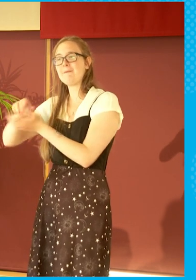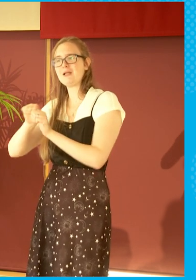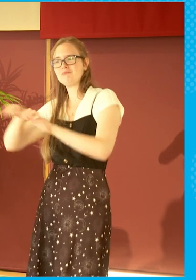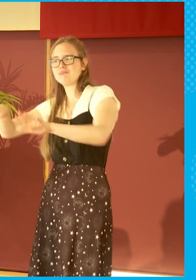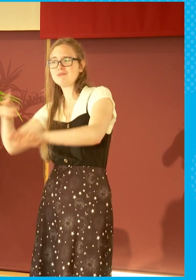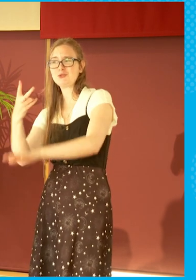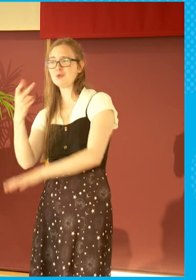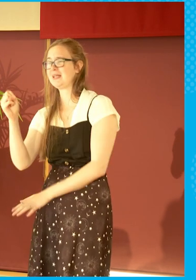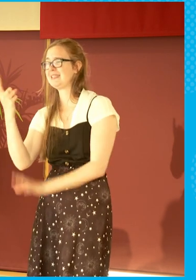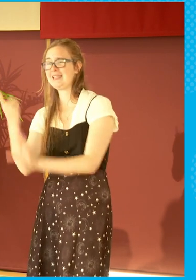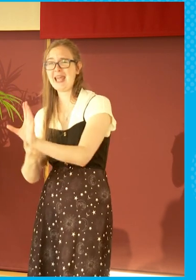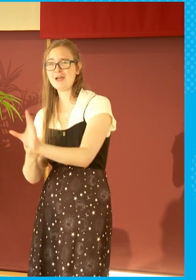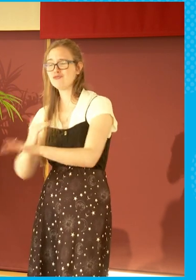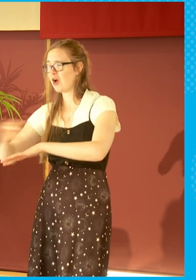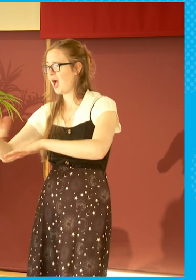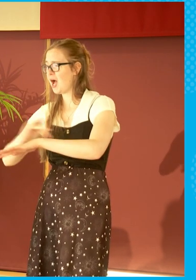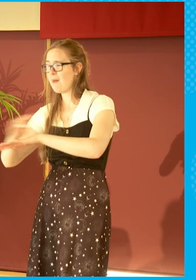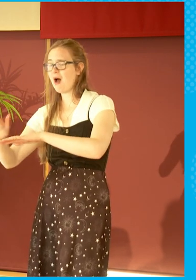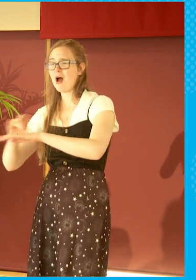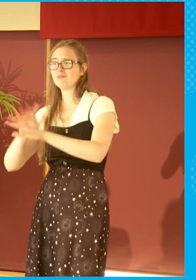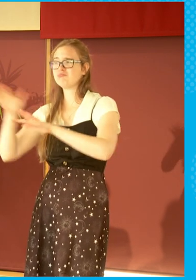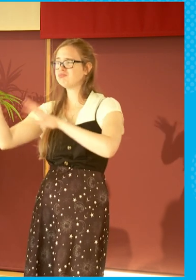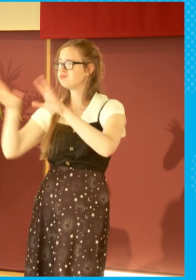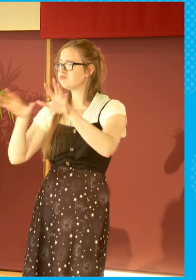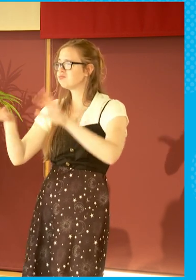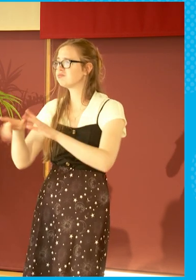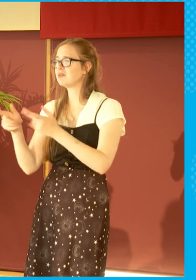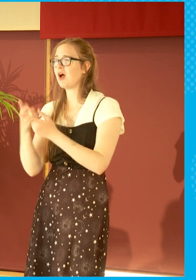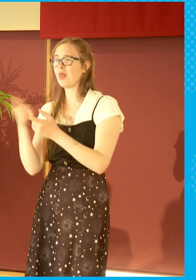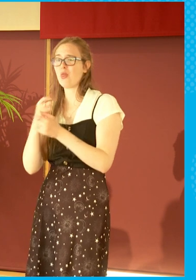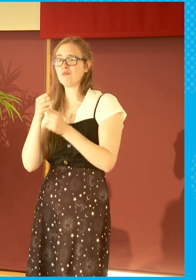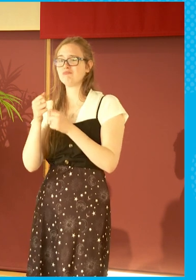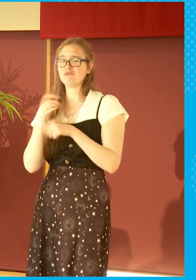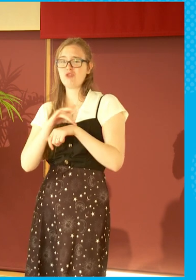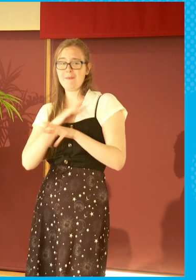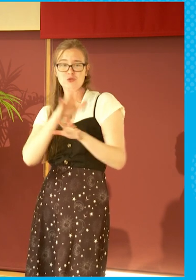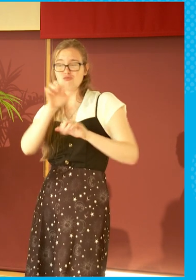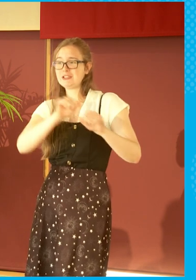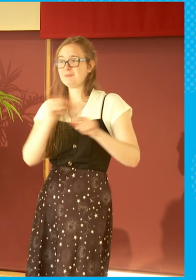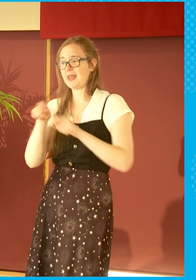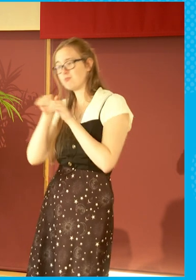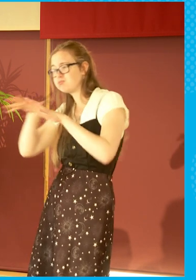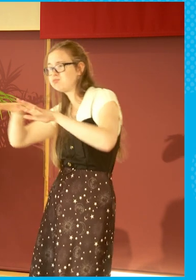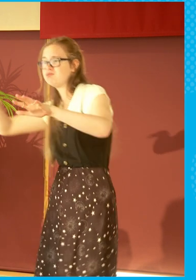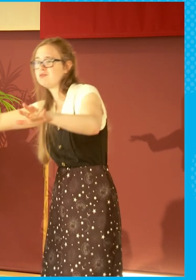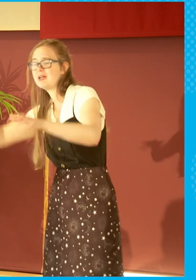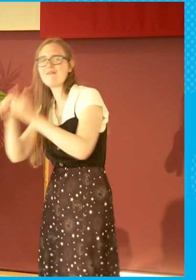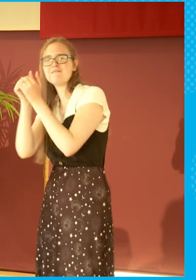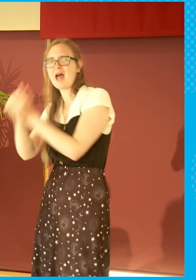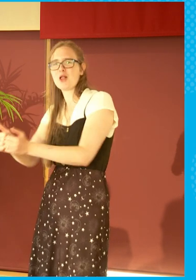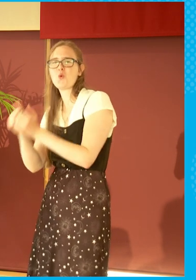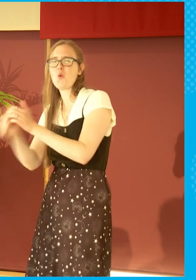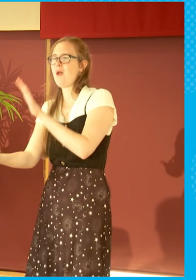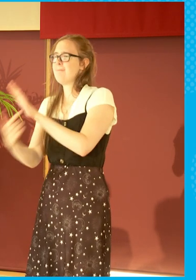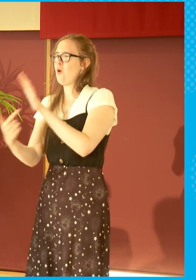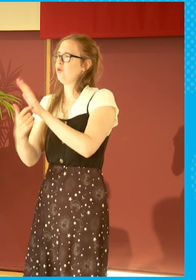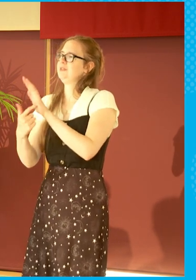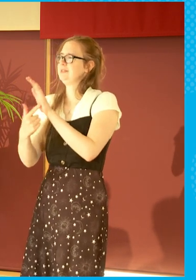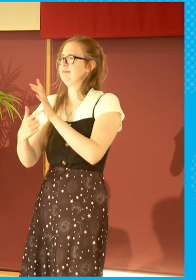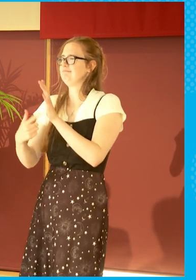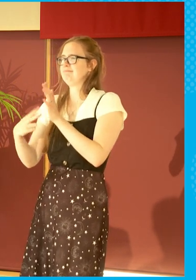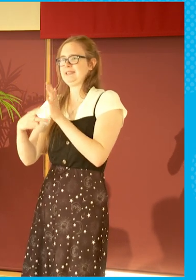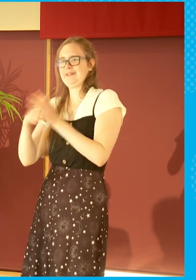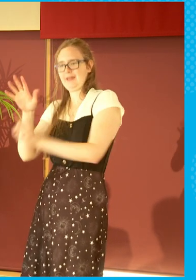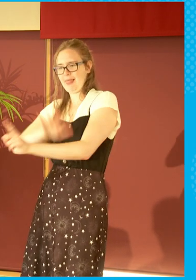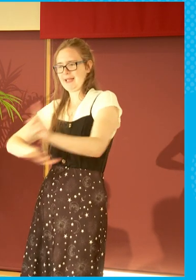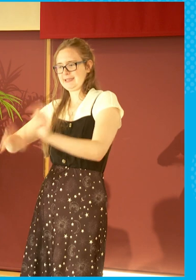a drama, reaching parts of our audience that our other drama doesn't reach, and is a really valued, important part of the TV landscape for